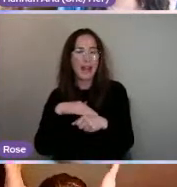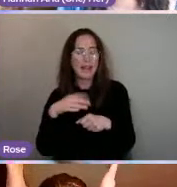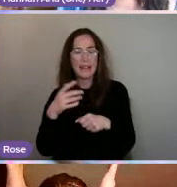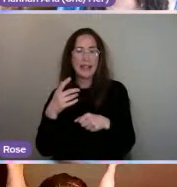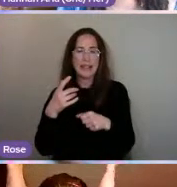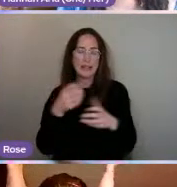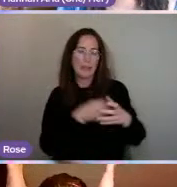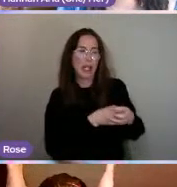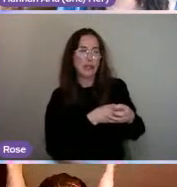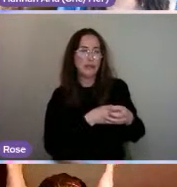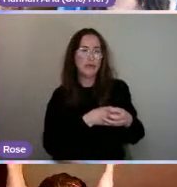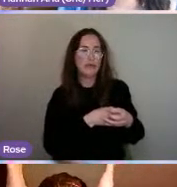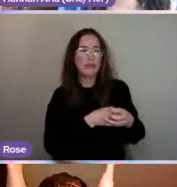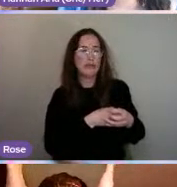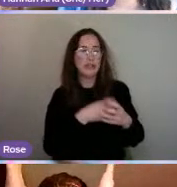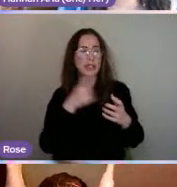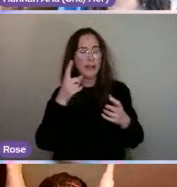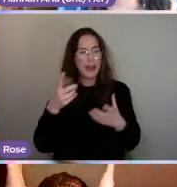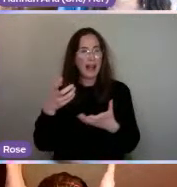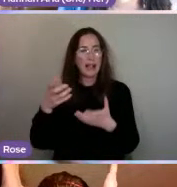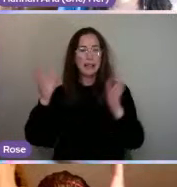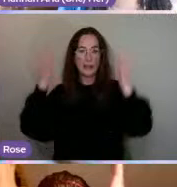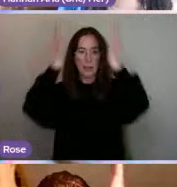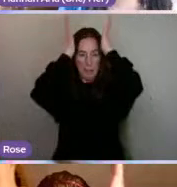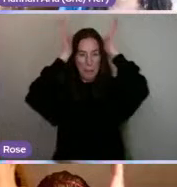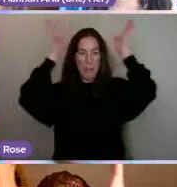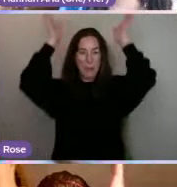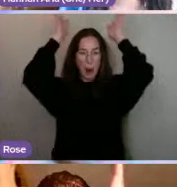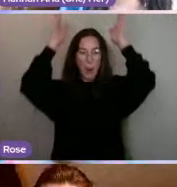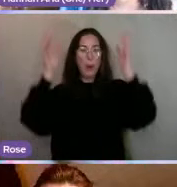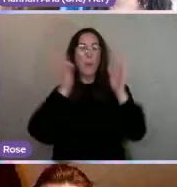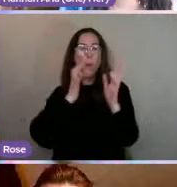wells or the bowls on the head full of water.